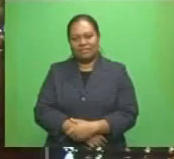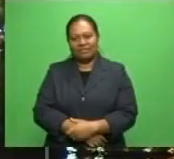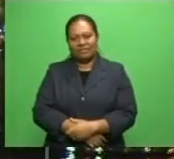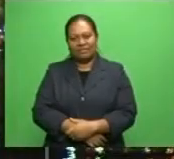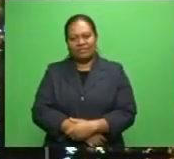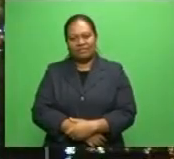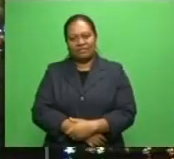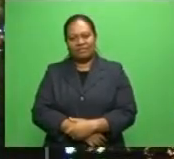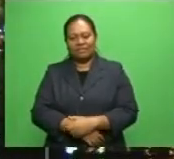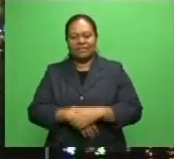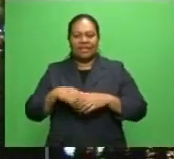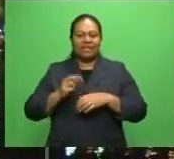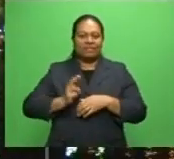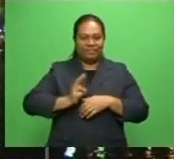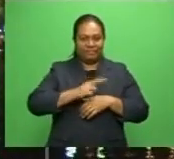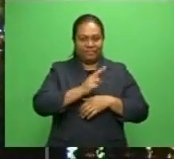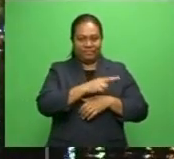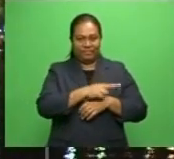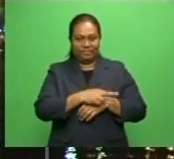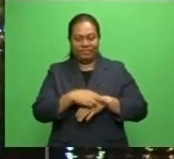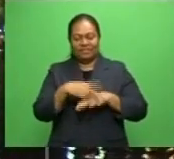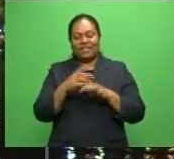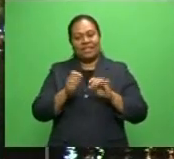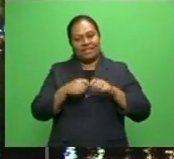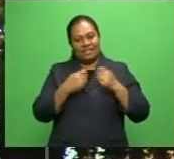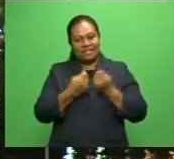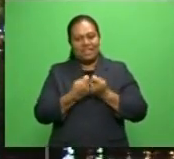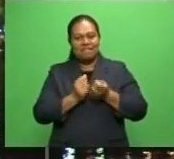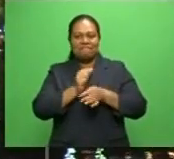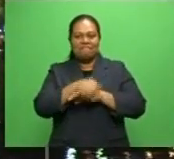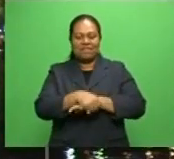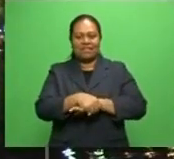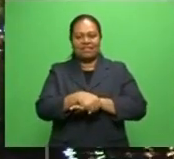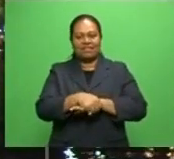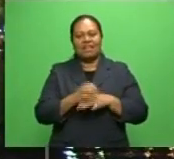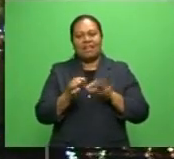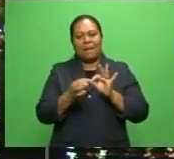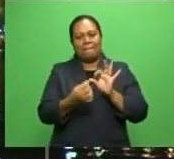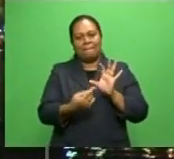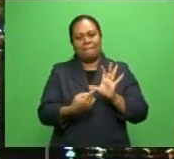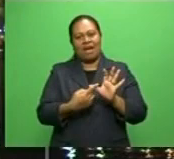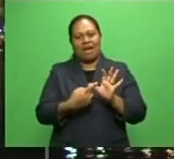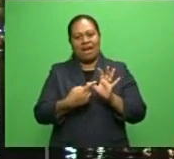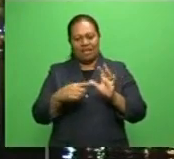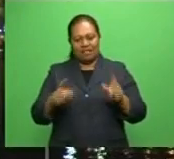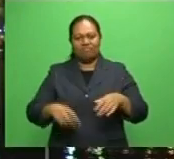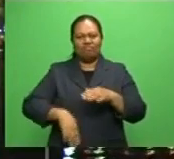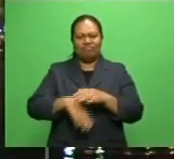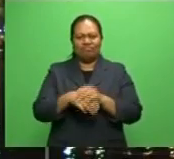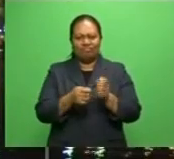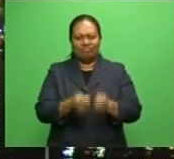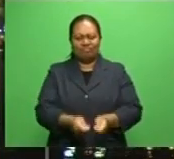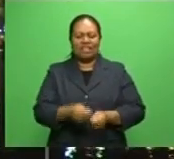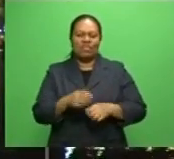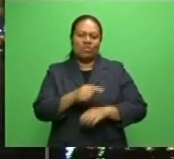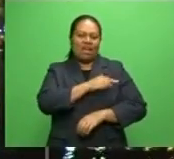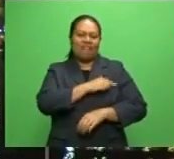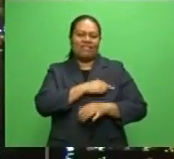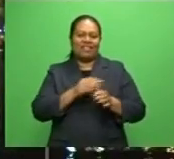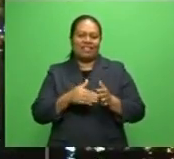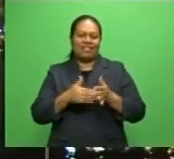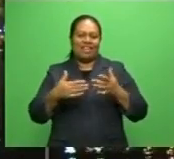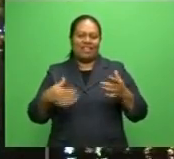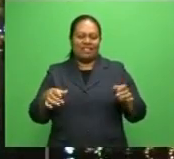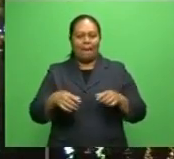The Delta One Automotive Repairs Rewa beat Priceline Pharmacy. Bar in a penalty shootout to qualify for the Punja's